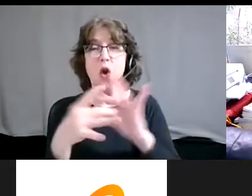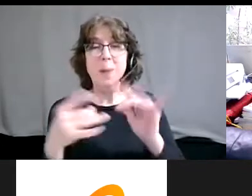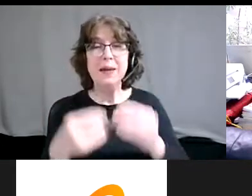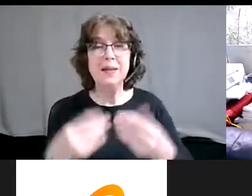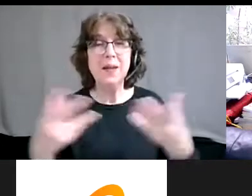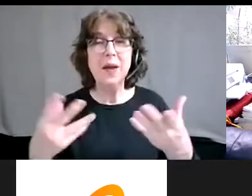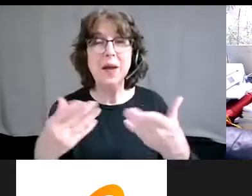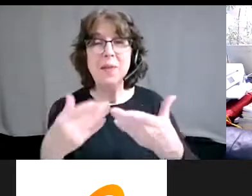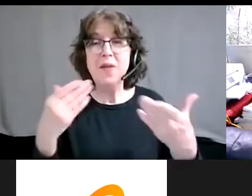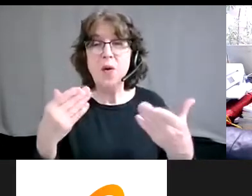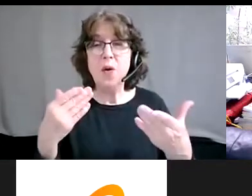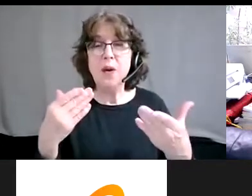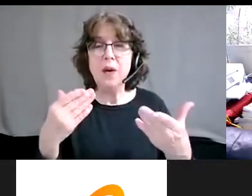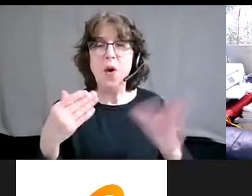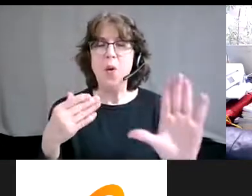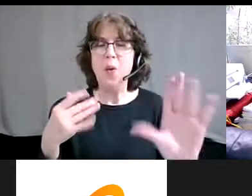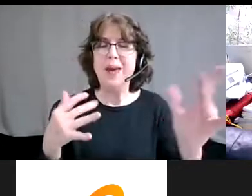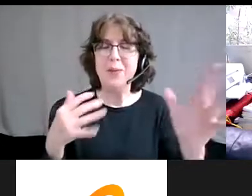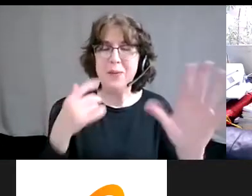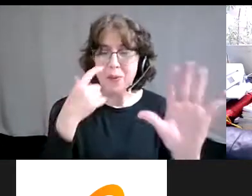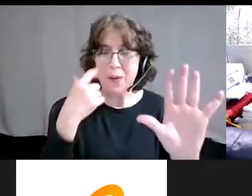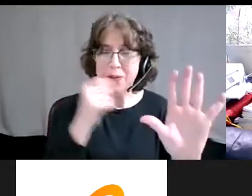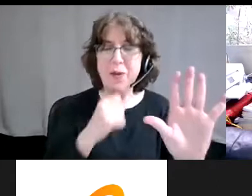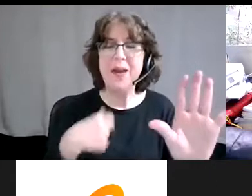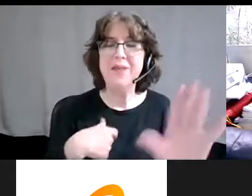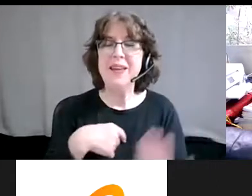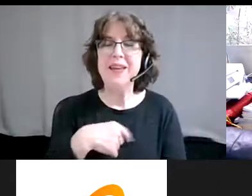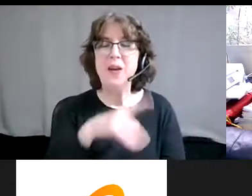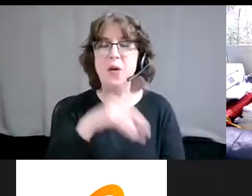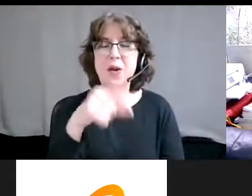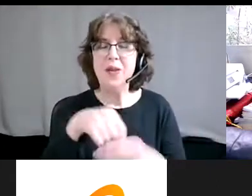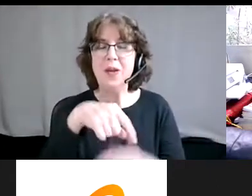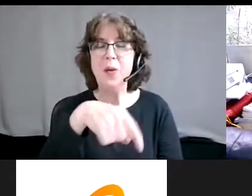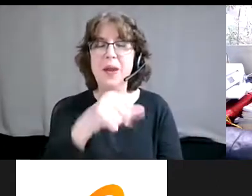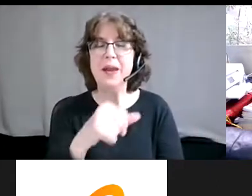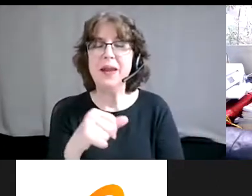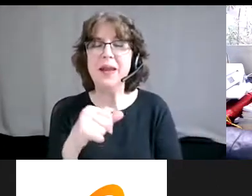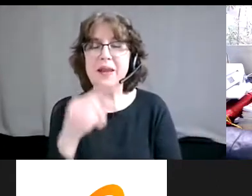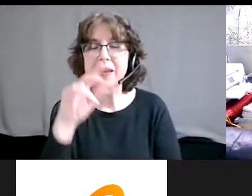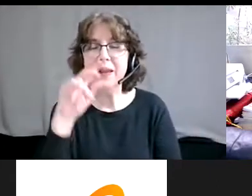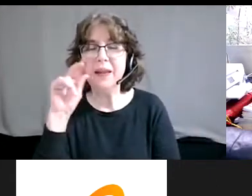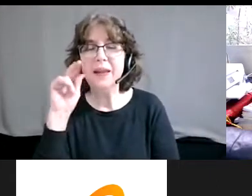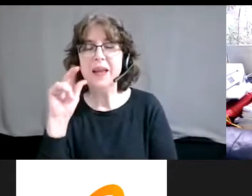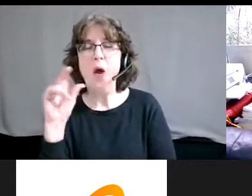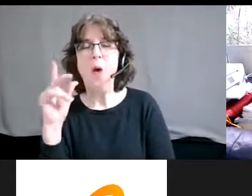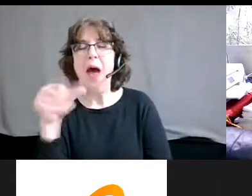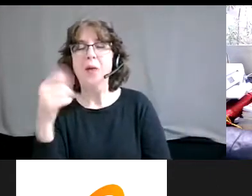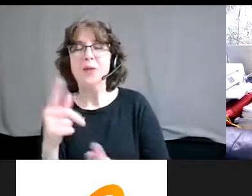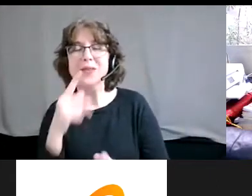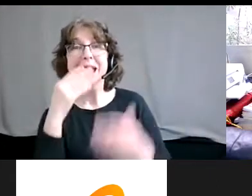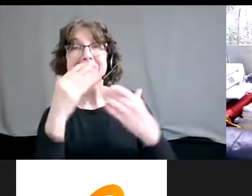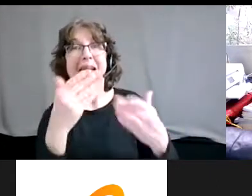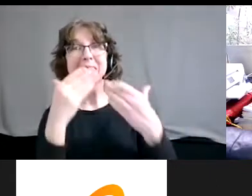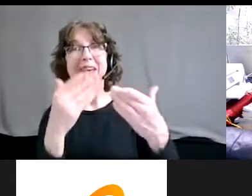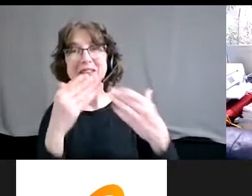I, oh, sorry, hang on. We got, we've got a question in the Q and A. Oh, somebody just telling us, thank you very much. They learned so